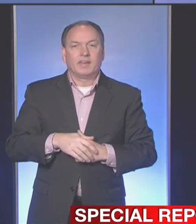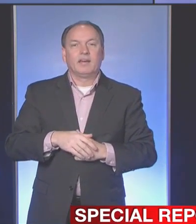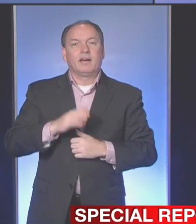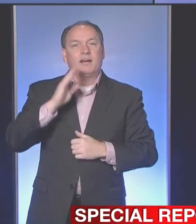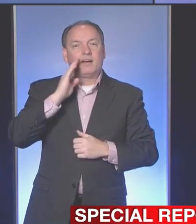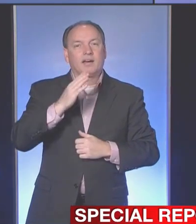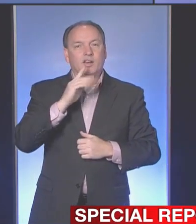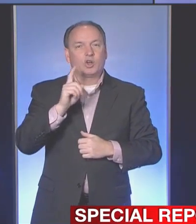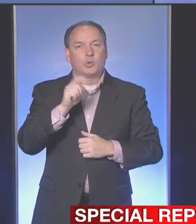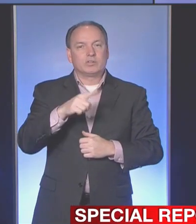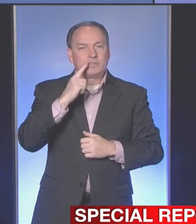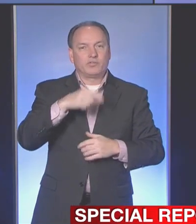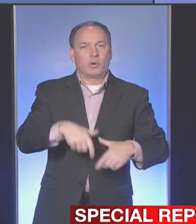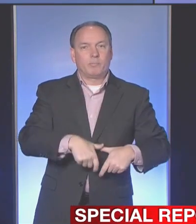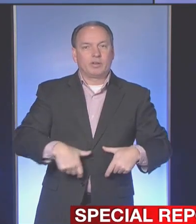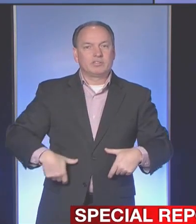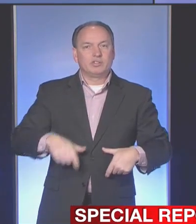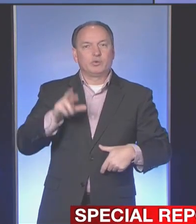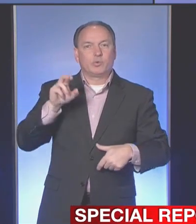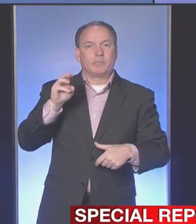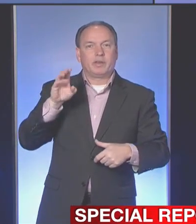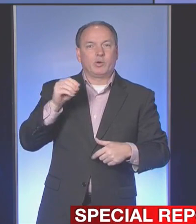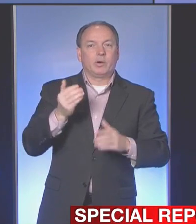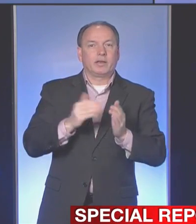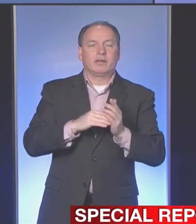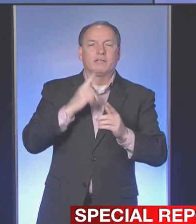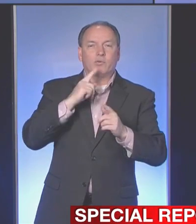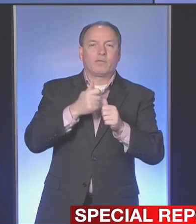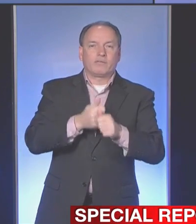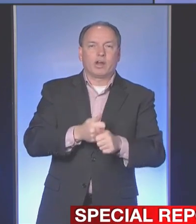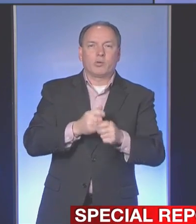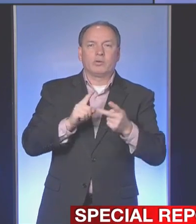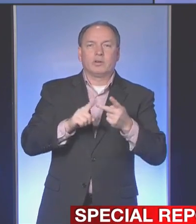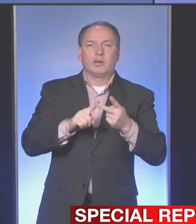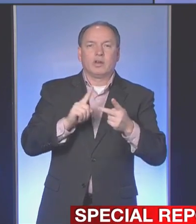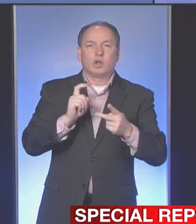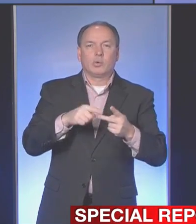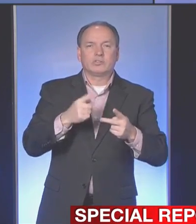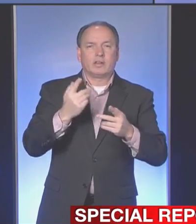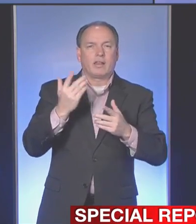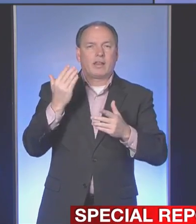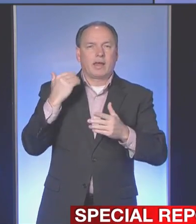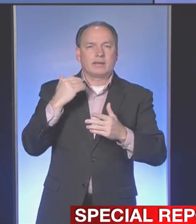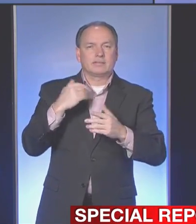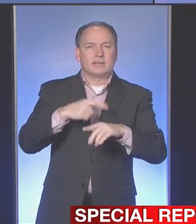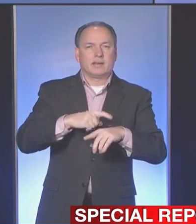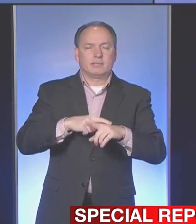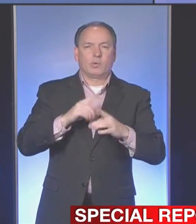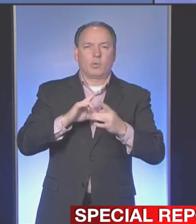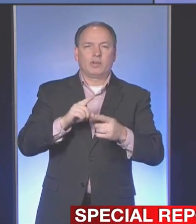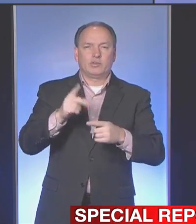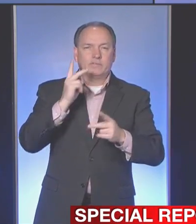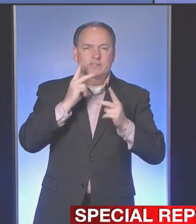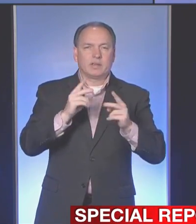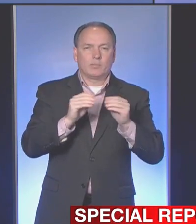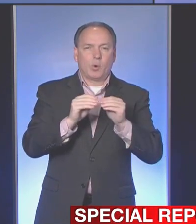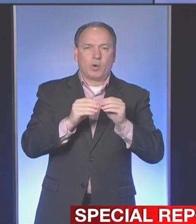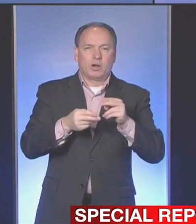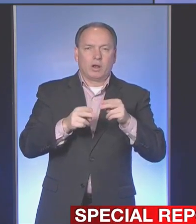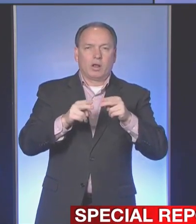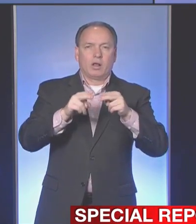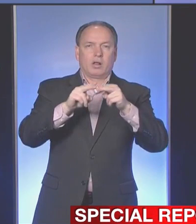Monsignor Rubino. Again a follow-up on my question last time regarding whether you're seeing an uptick in